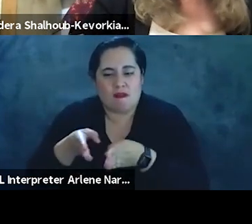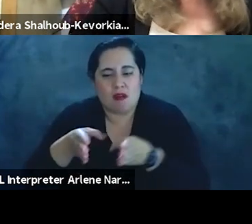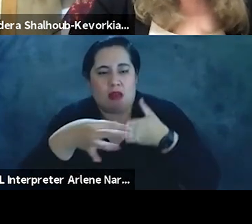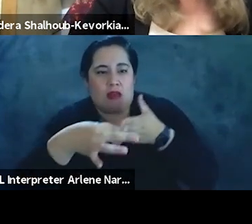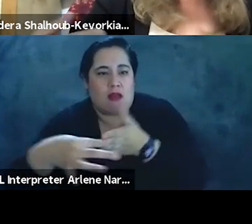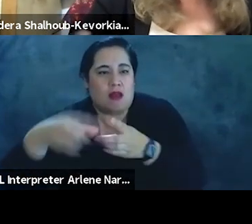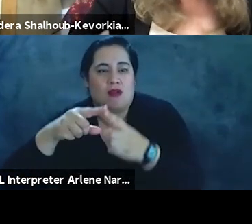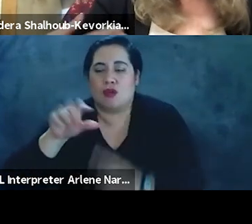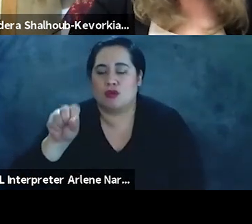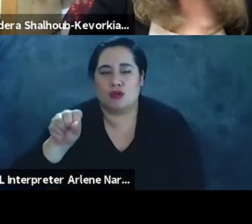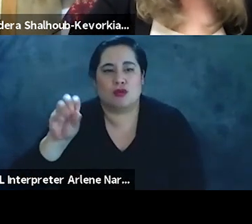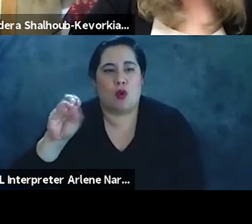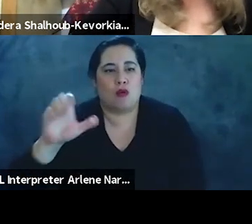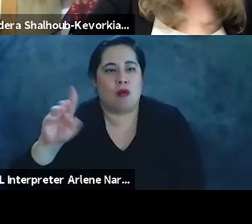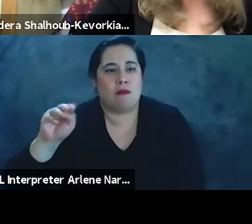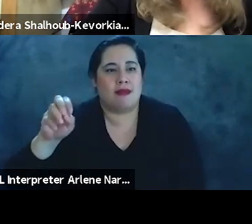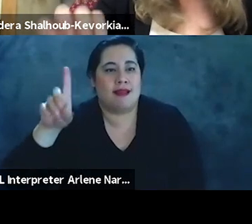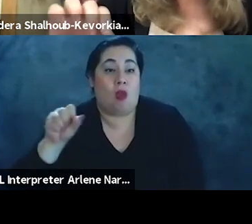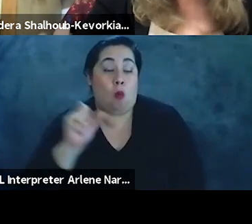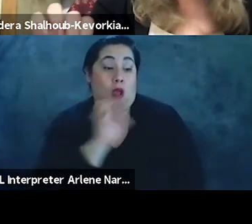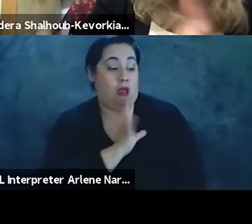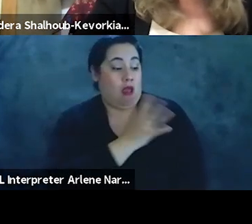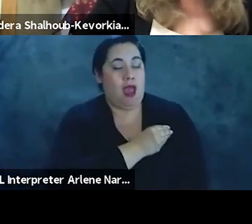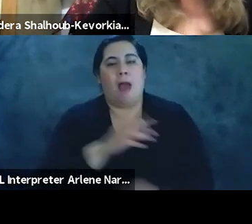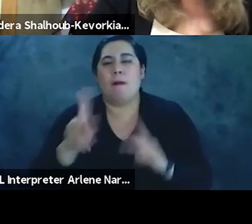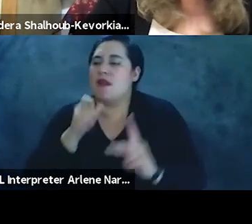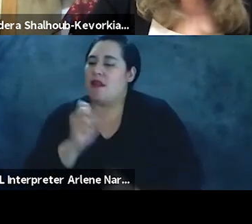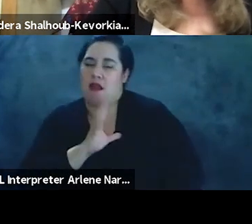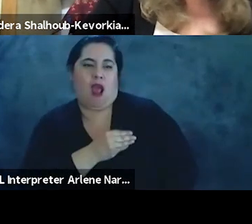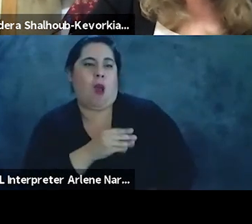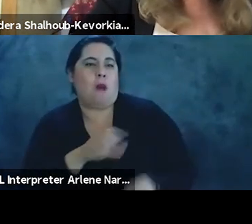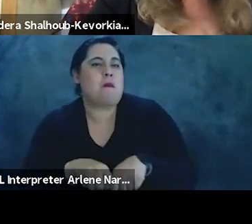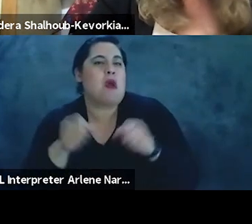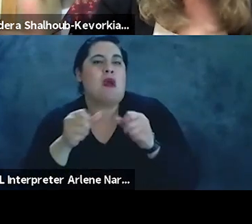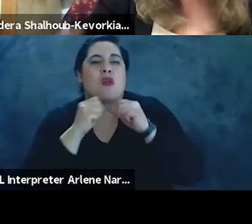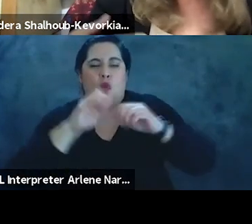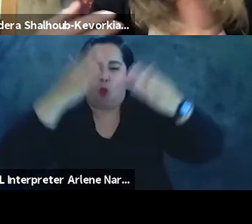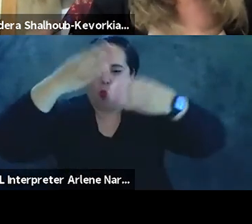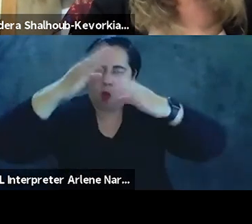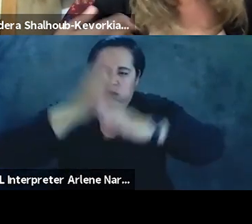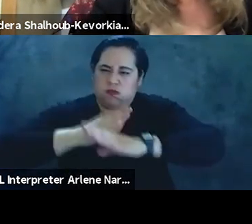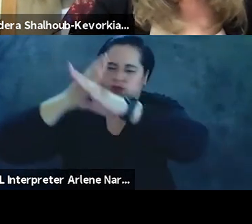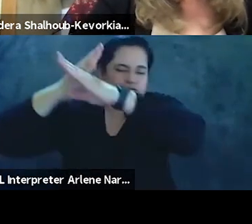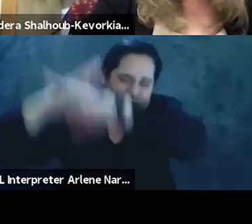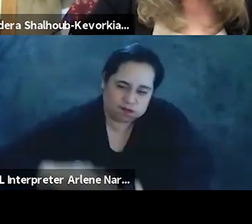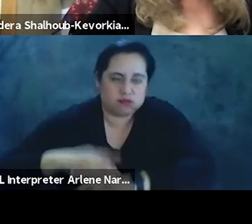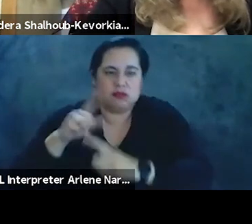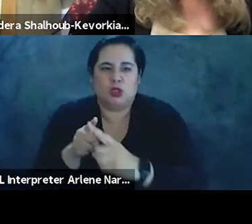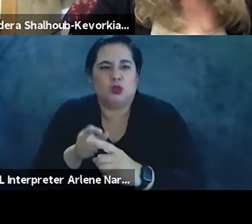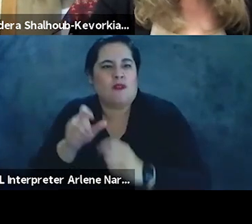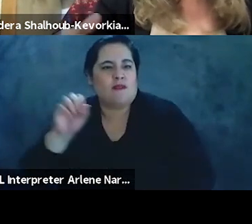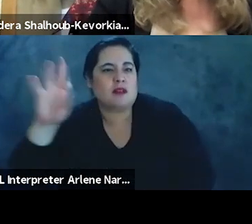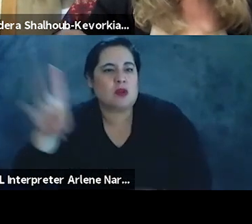media where Palestinians and non-Palestinians broke the wall of denials by taking to Facebook, Instagram, Twitter, and TikTok,